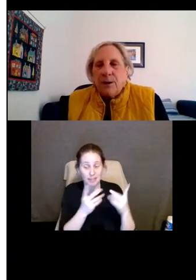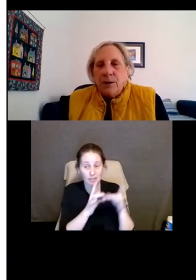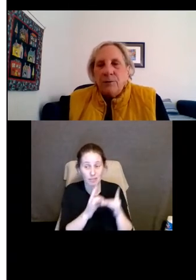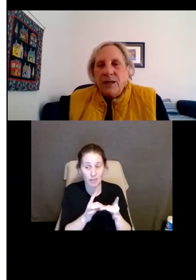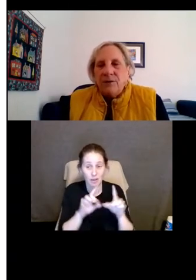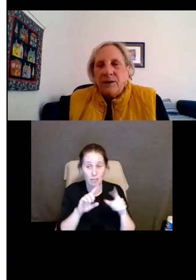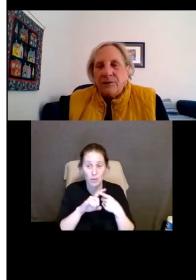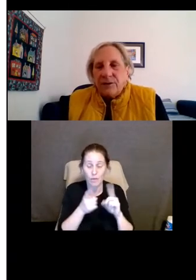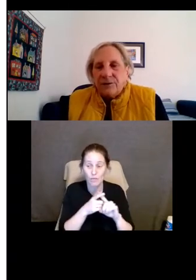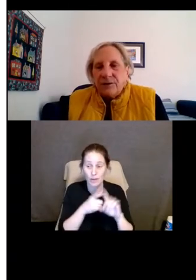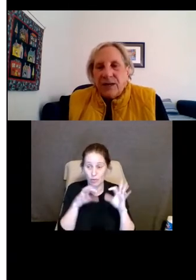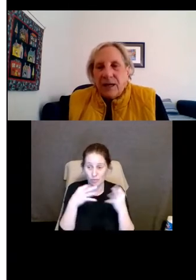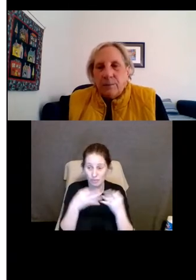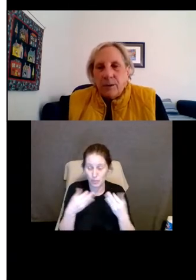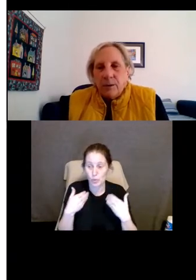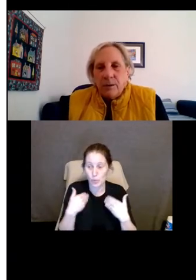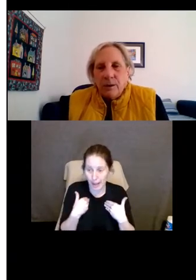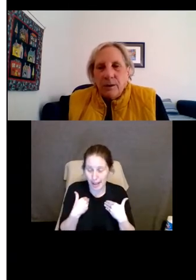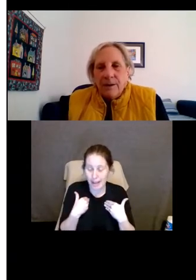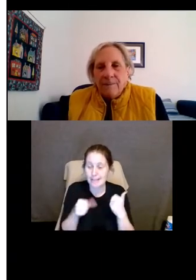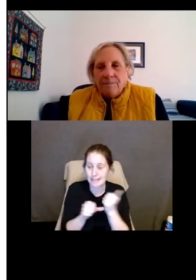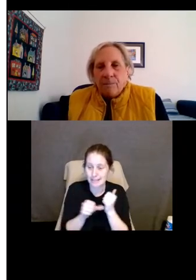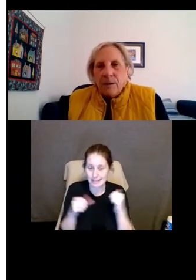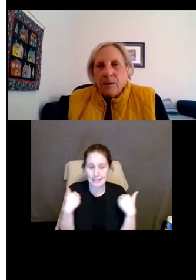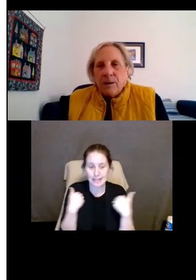family member who needs an assistance animal.